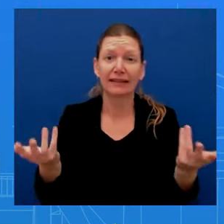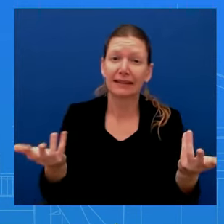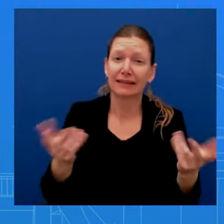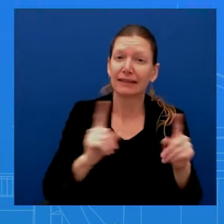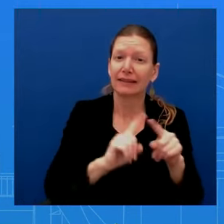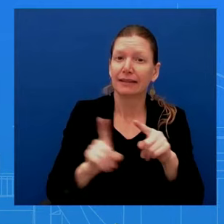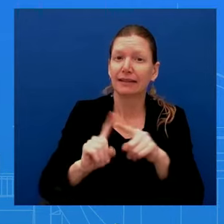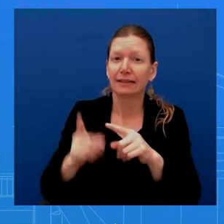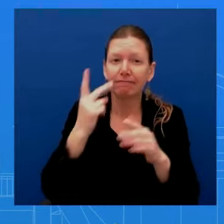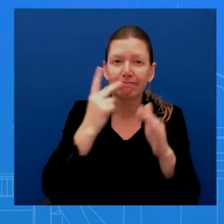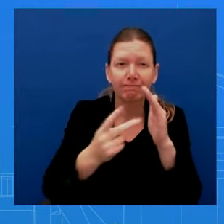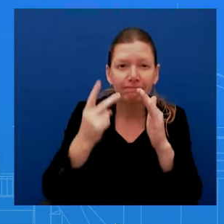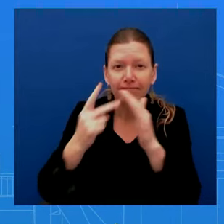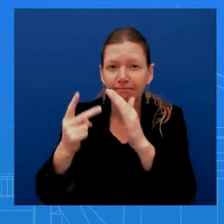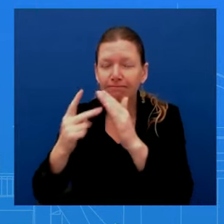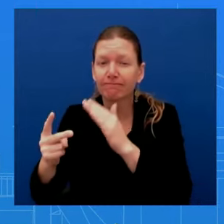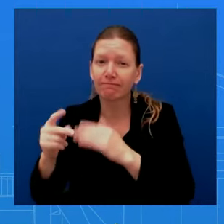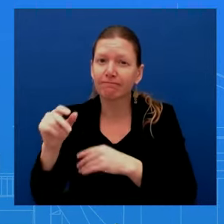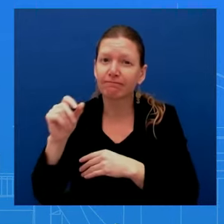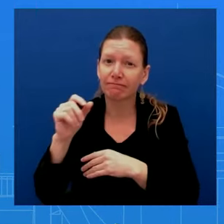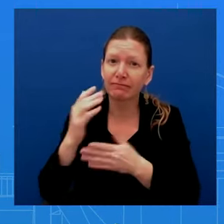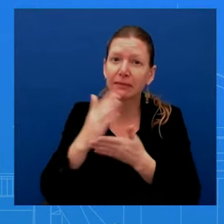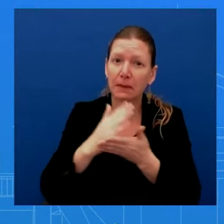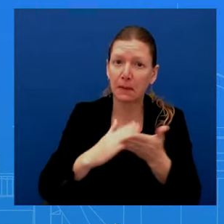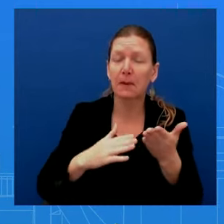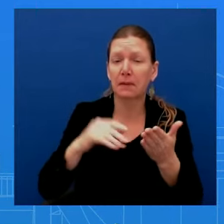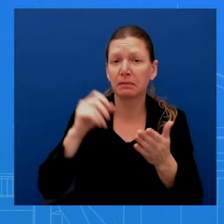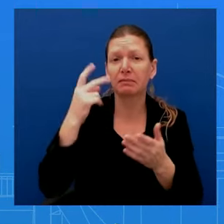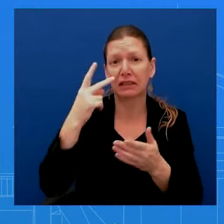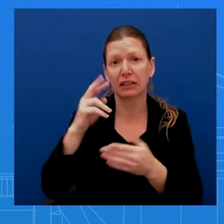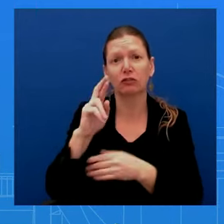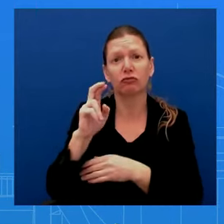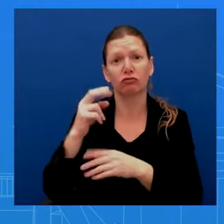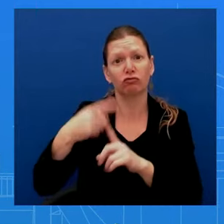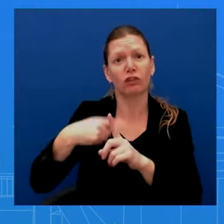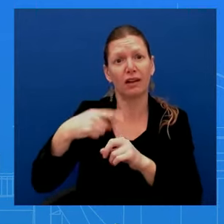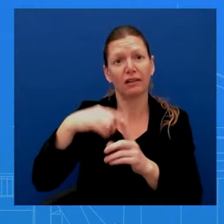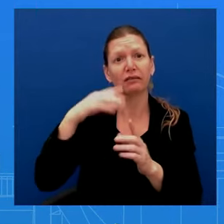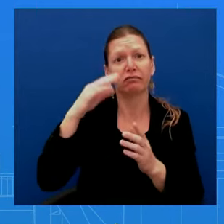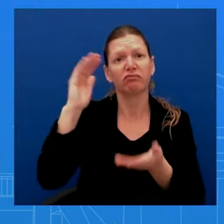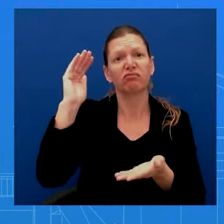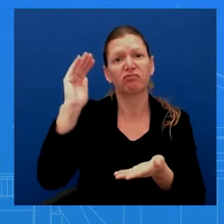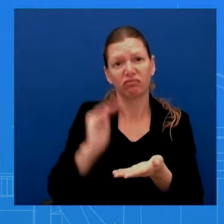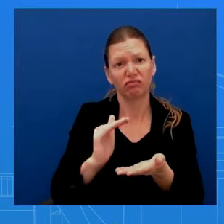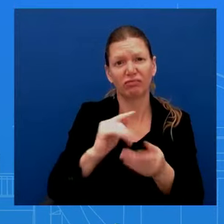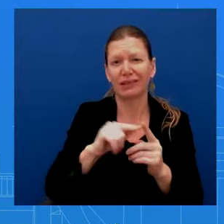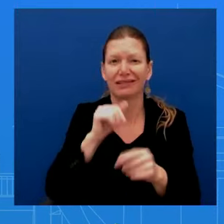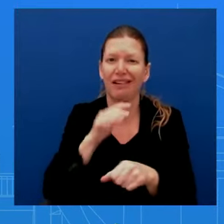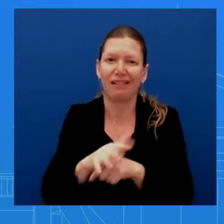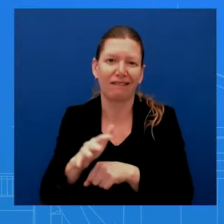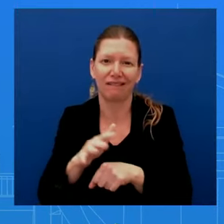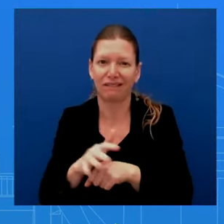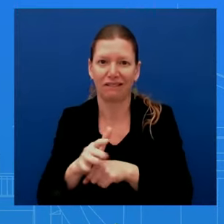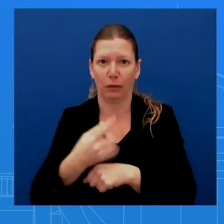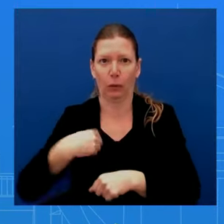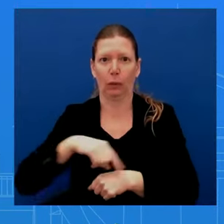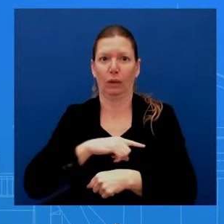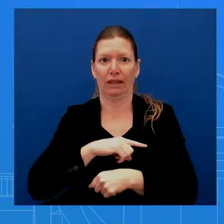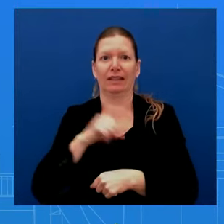that's not enough. We need to take action. We need Congress to work with us on that. Thanks.